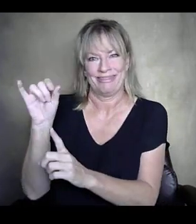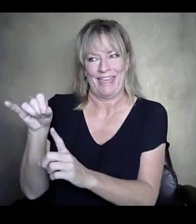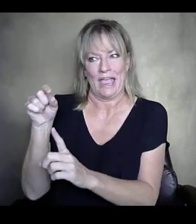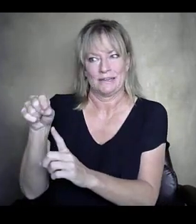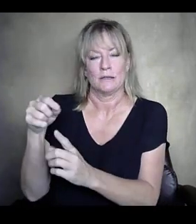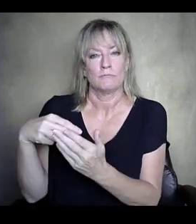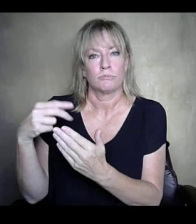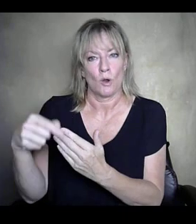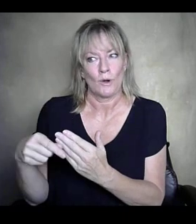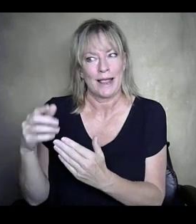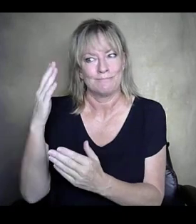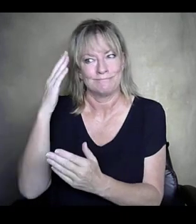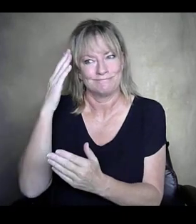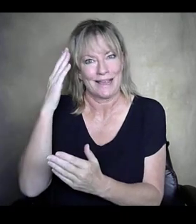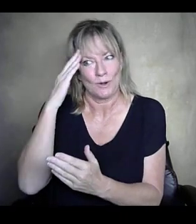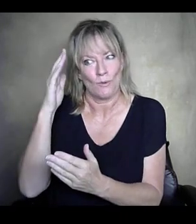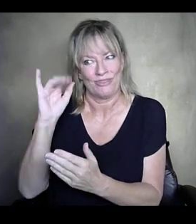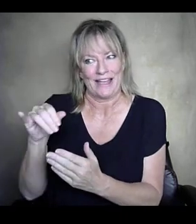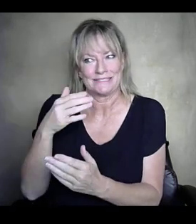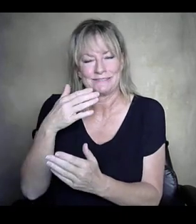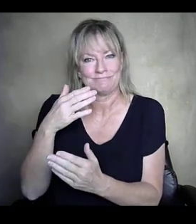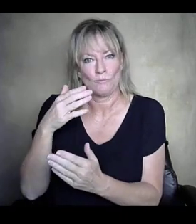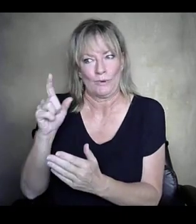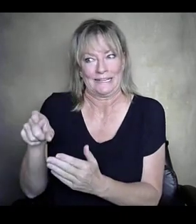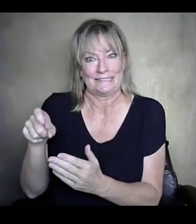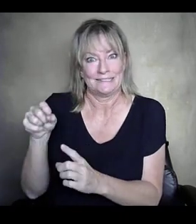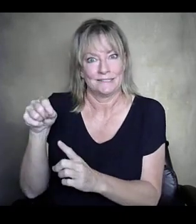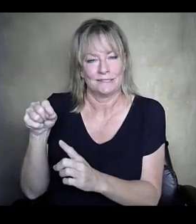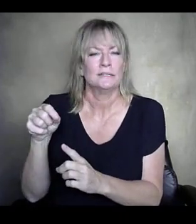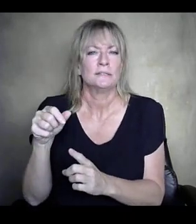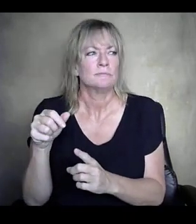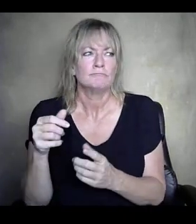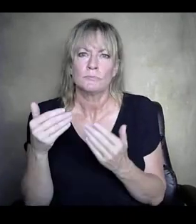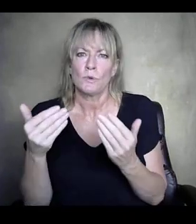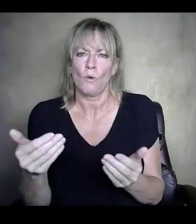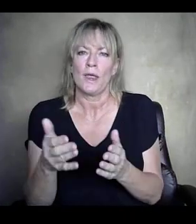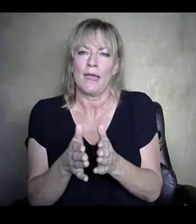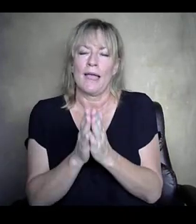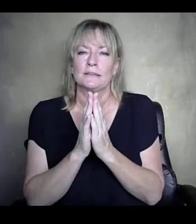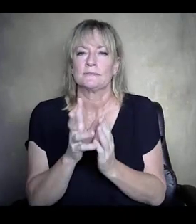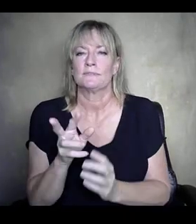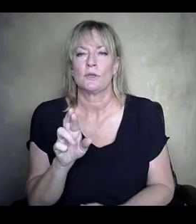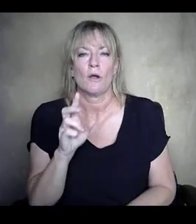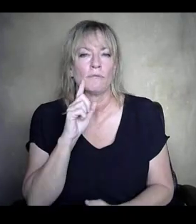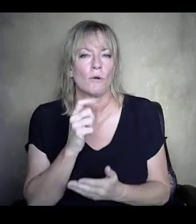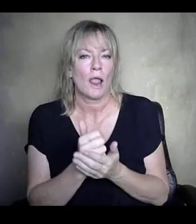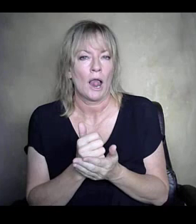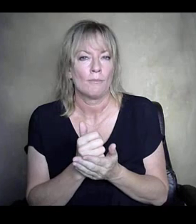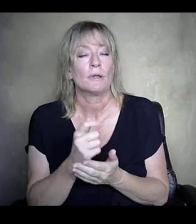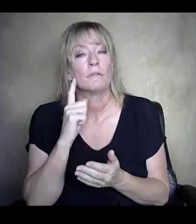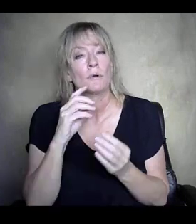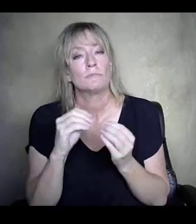VR for help. For more information on this topic, see the links below. Thanks!